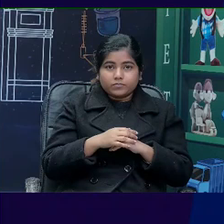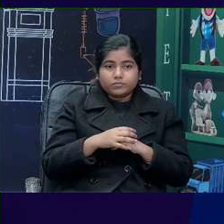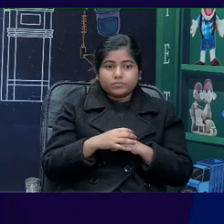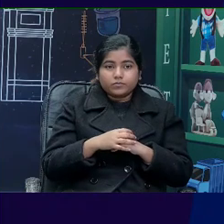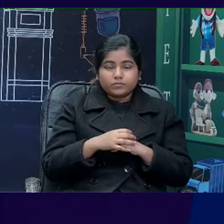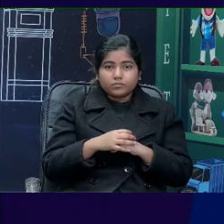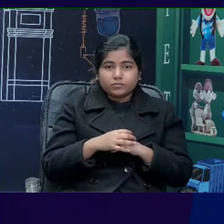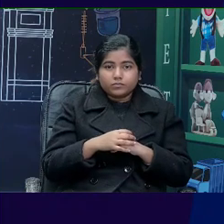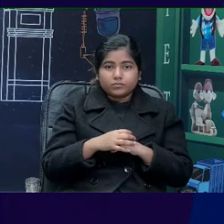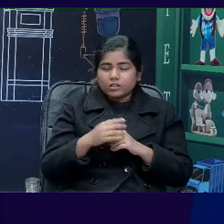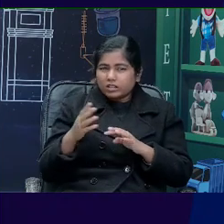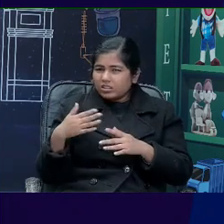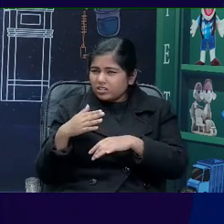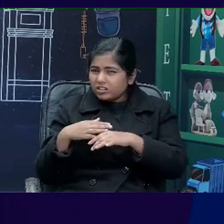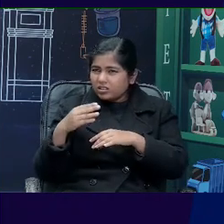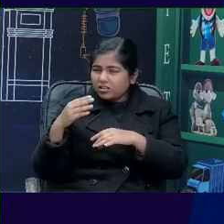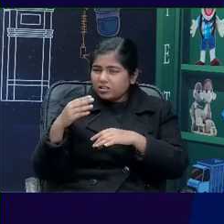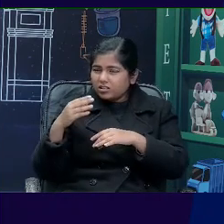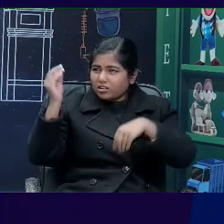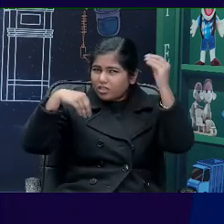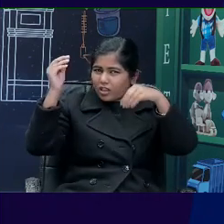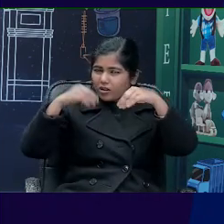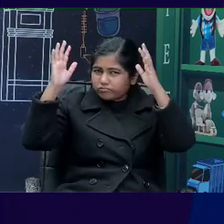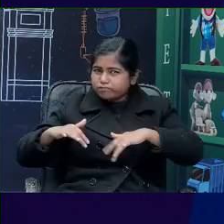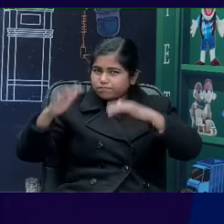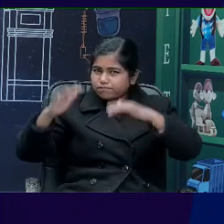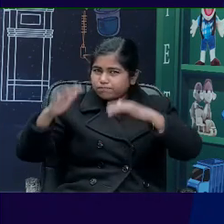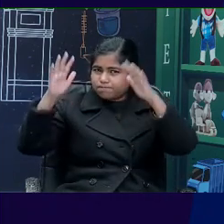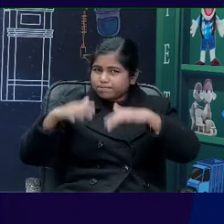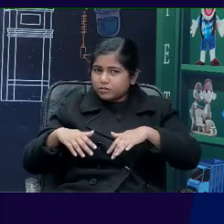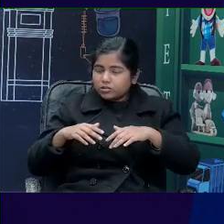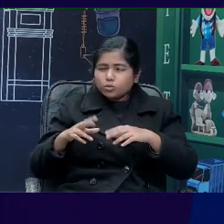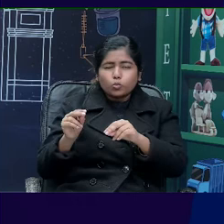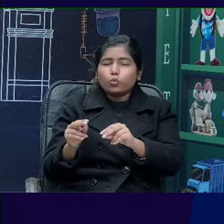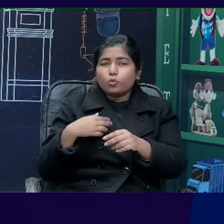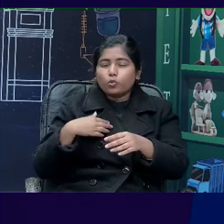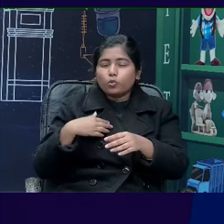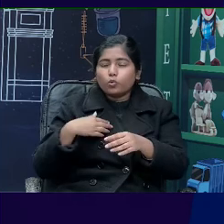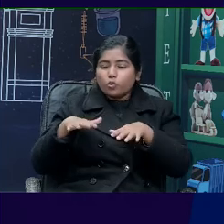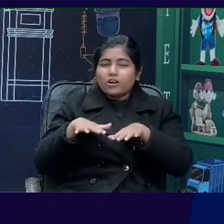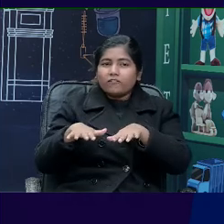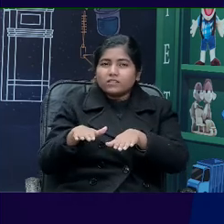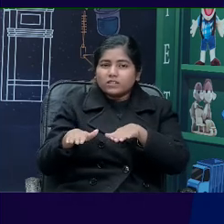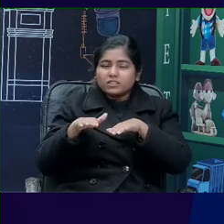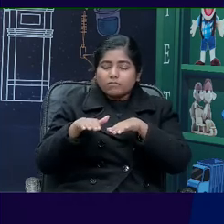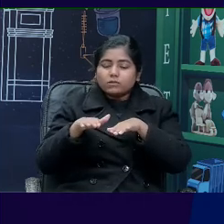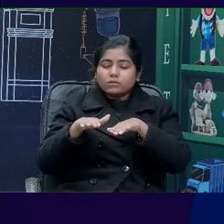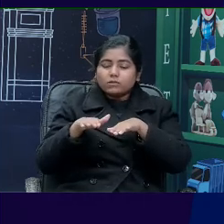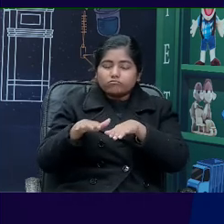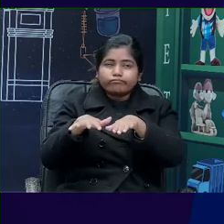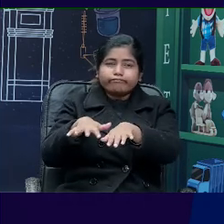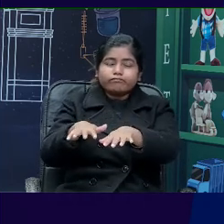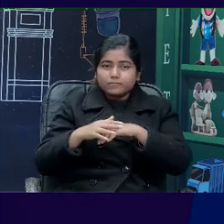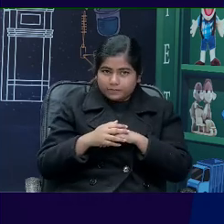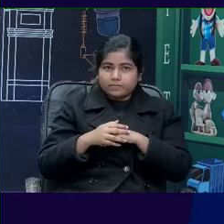A rain falling. No, this is buses, traffic noise. This is traffic. That's